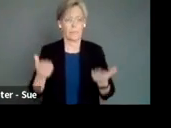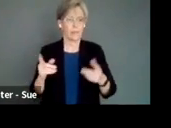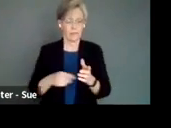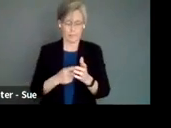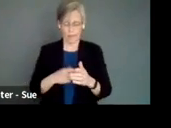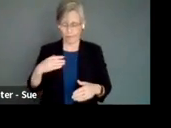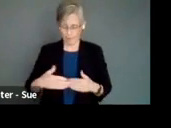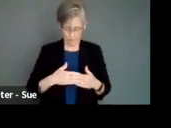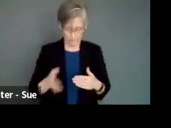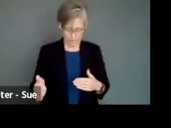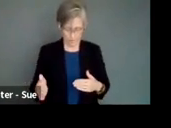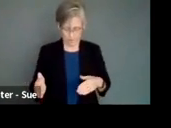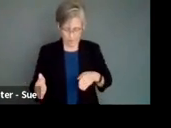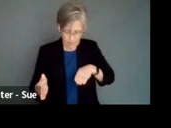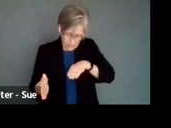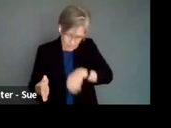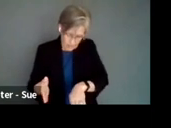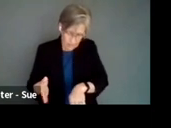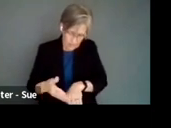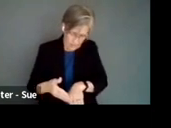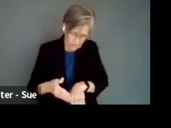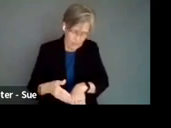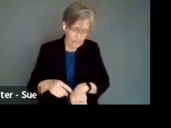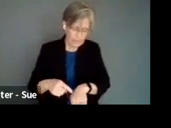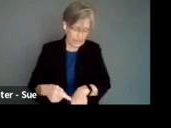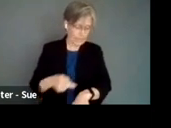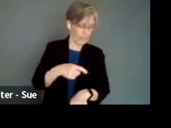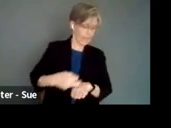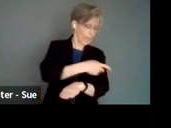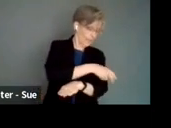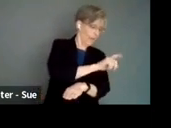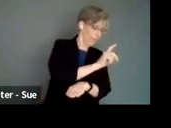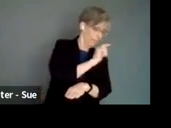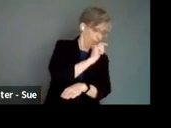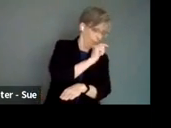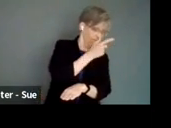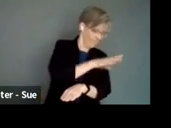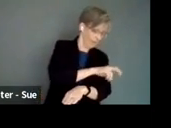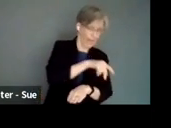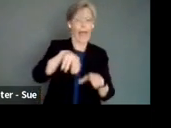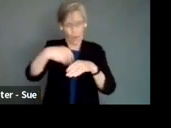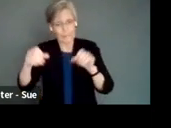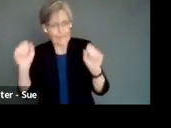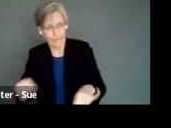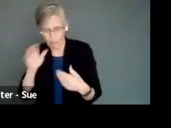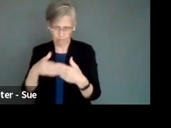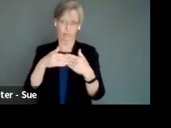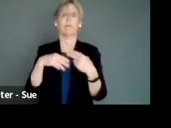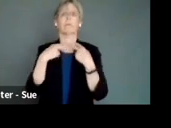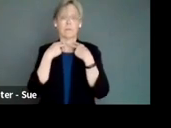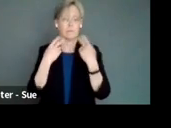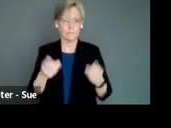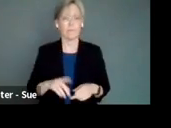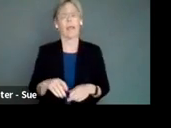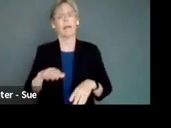bathroom doors, so they can get into pee and also get back into rehearsal afterward. So there's again, with this, so your stage management team